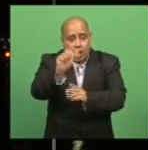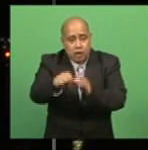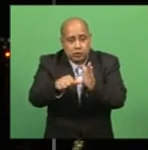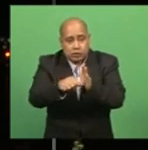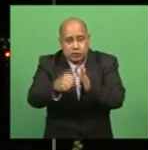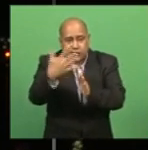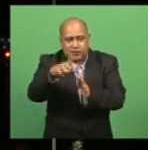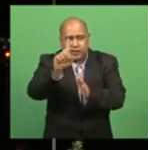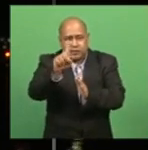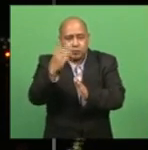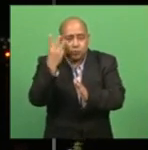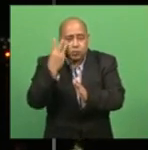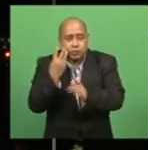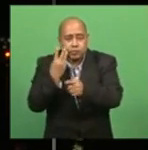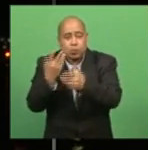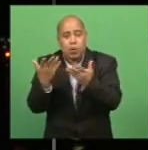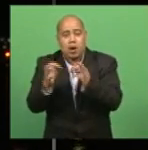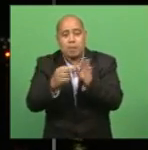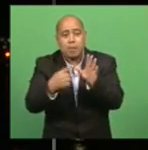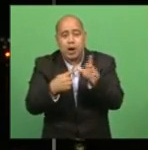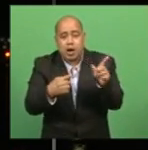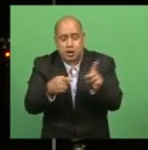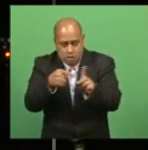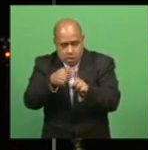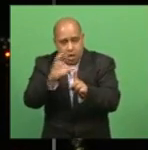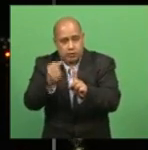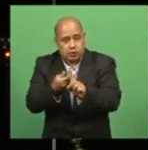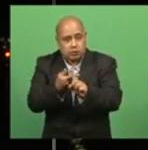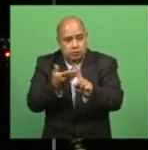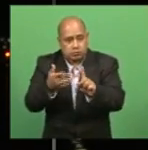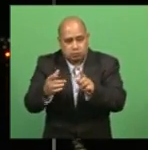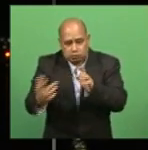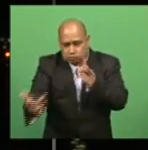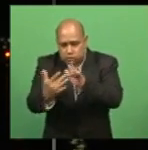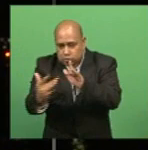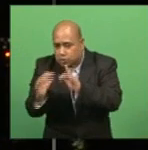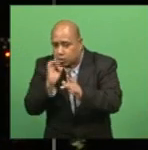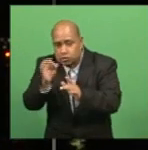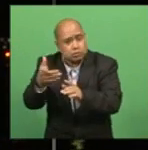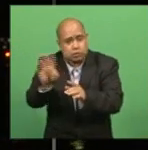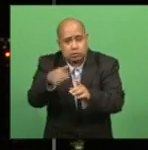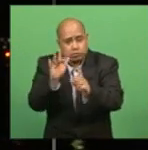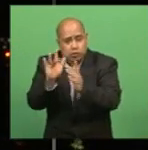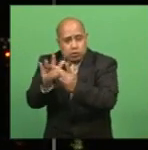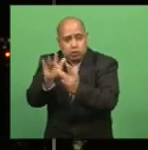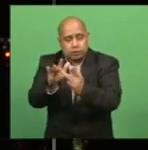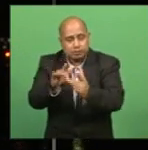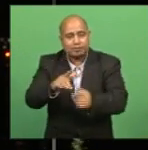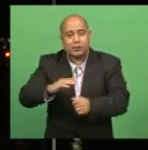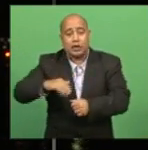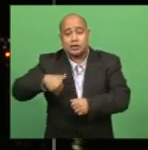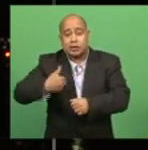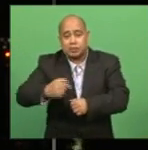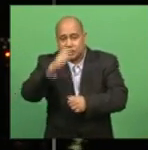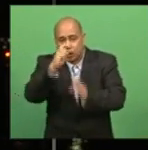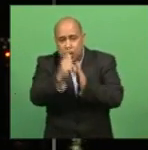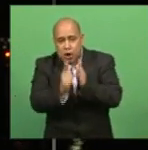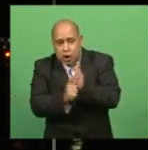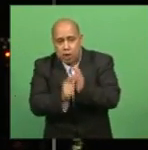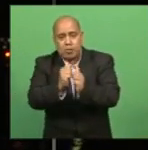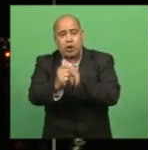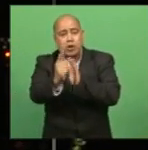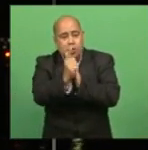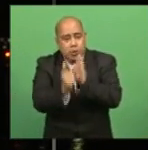Chief Medical Advisor Dr. Chemesa Thundrabu says tests done on the patient's husband, sister-in-law and brother-in-law return negative.